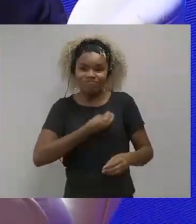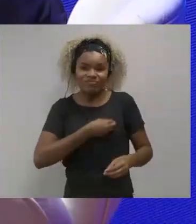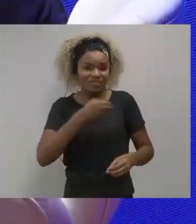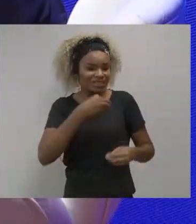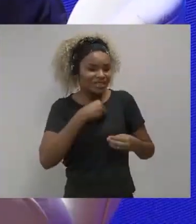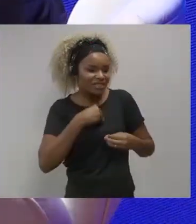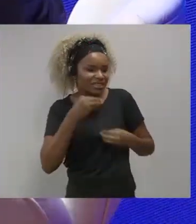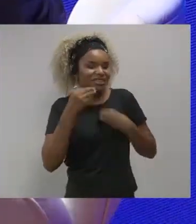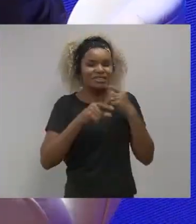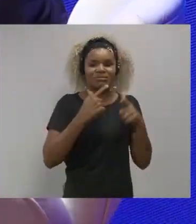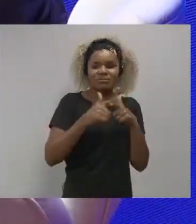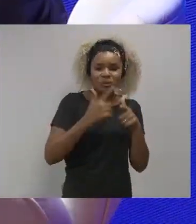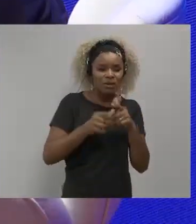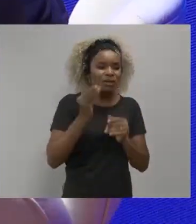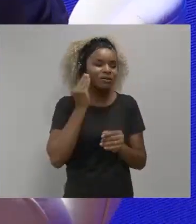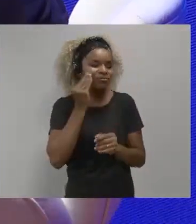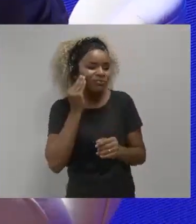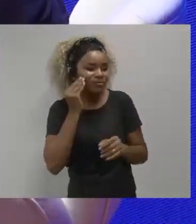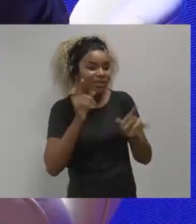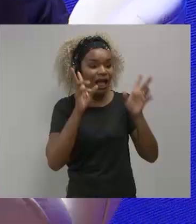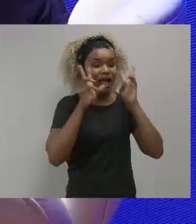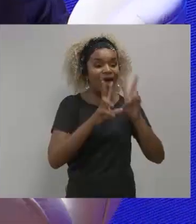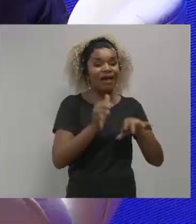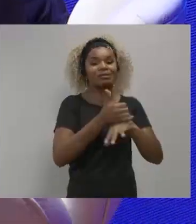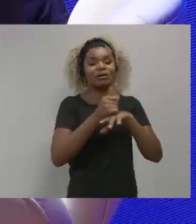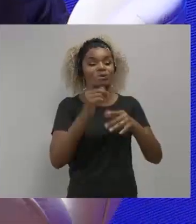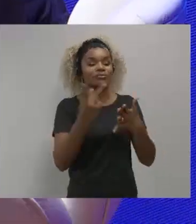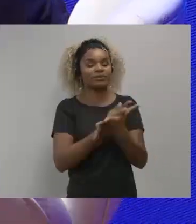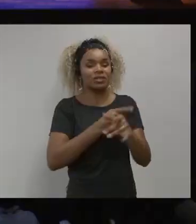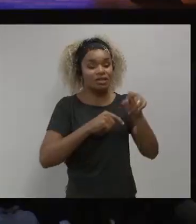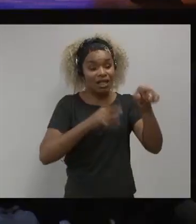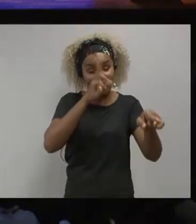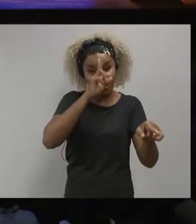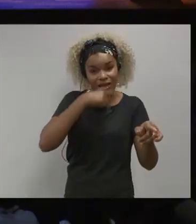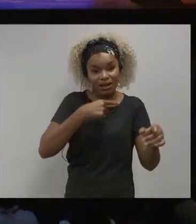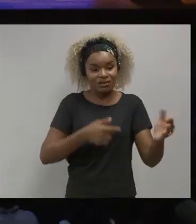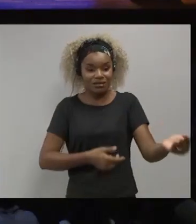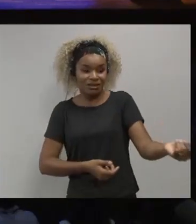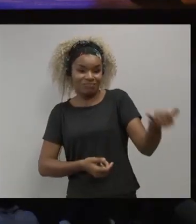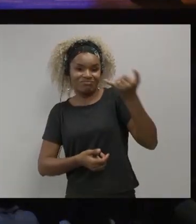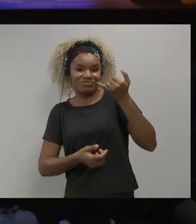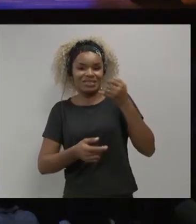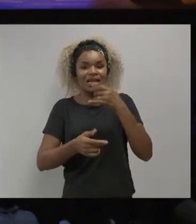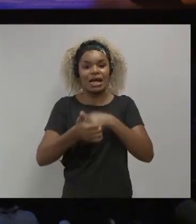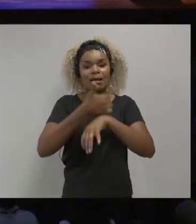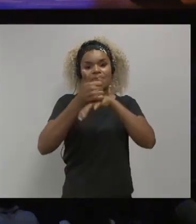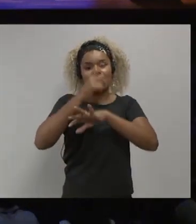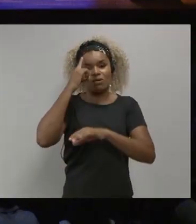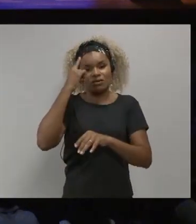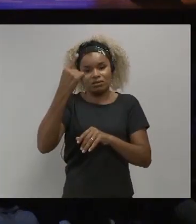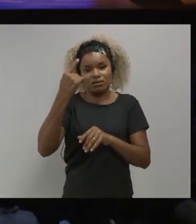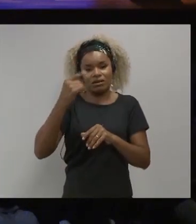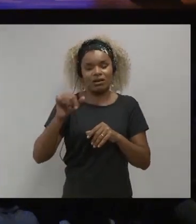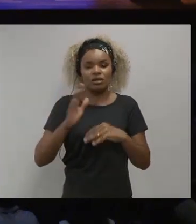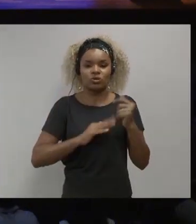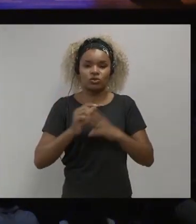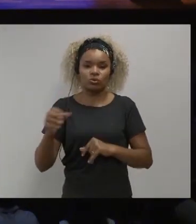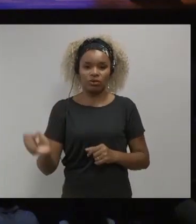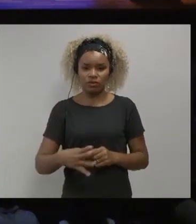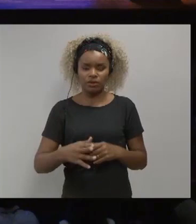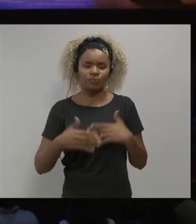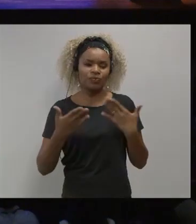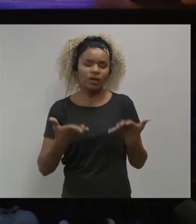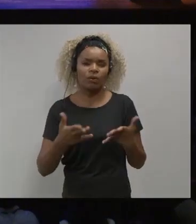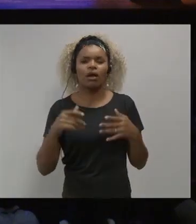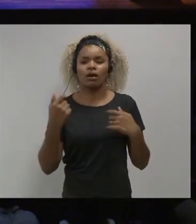one end and lives through the problems and is able to have a better view of the problem, and he brings the better